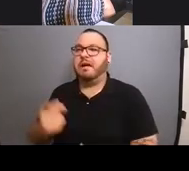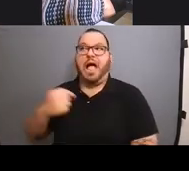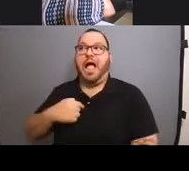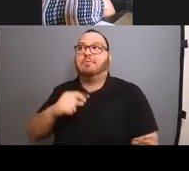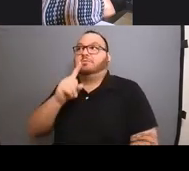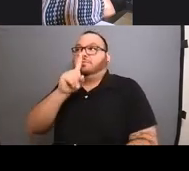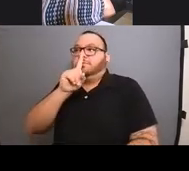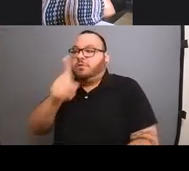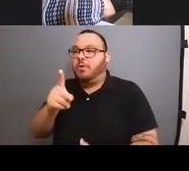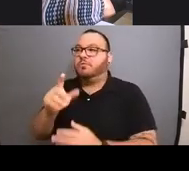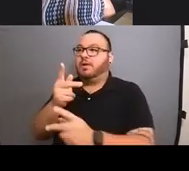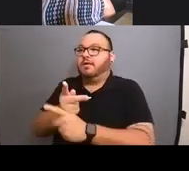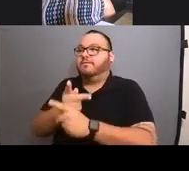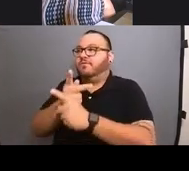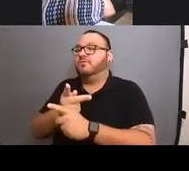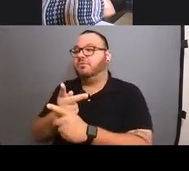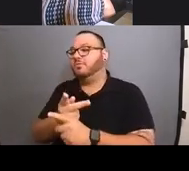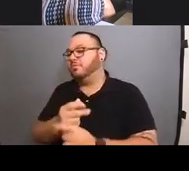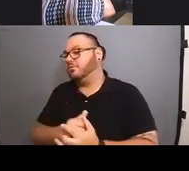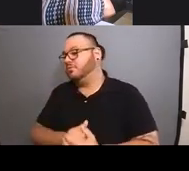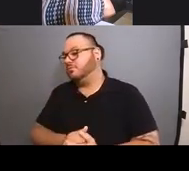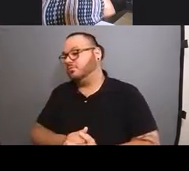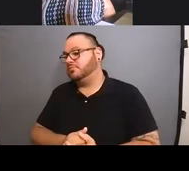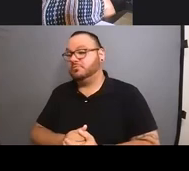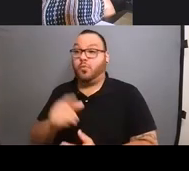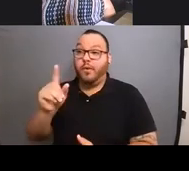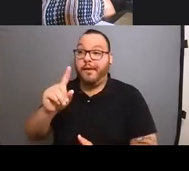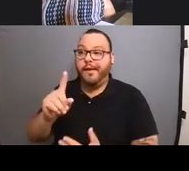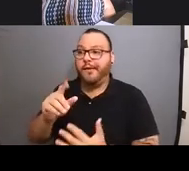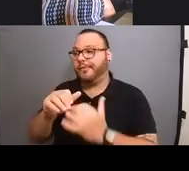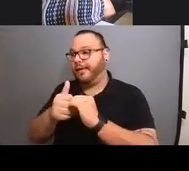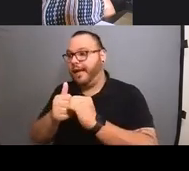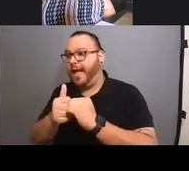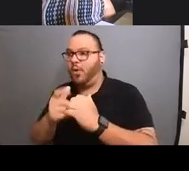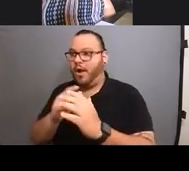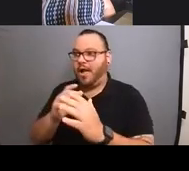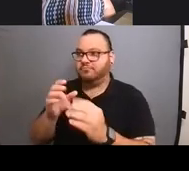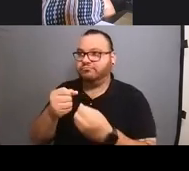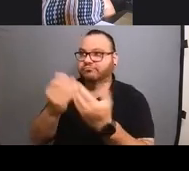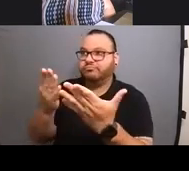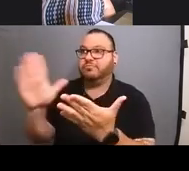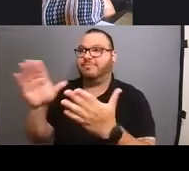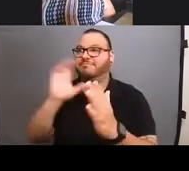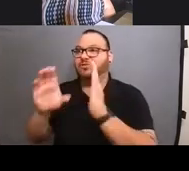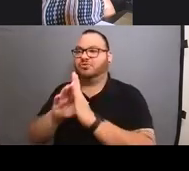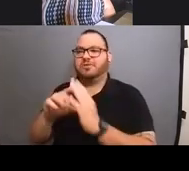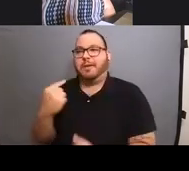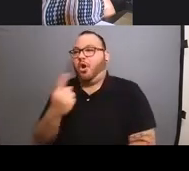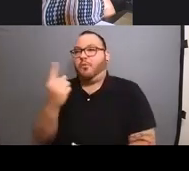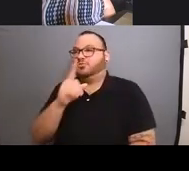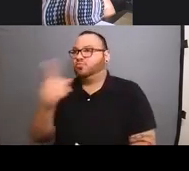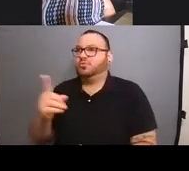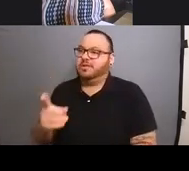about where and how I, I do my images. And I'm always, like you said, very outspoken. And